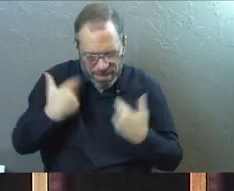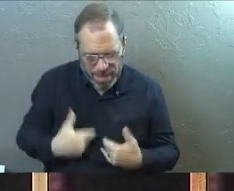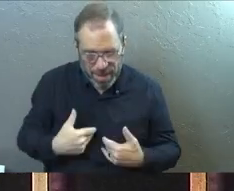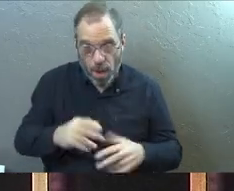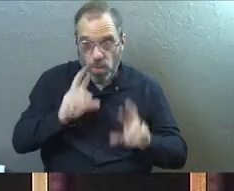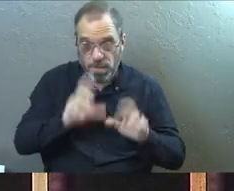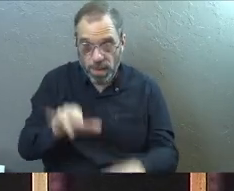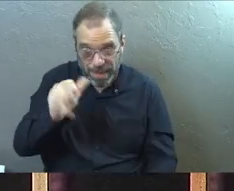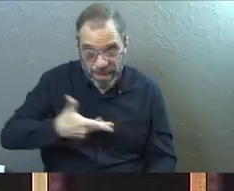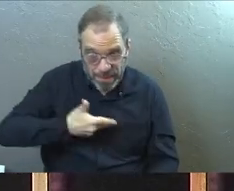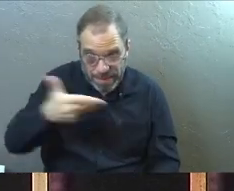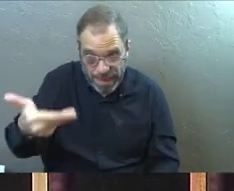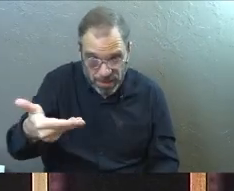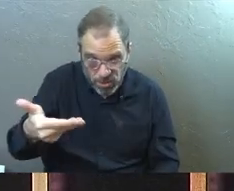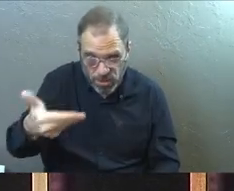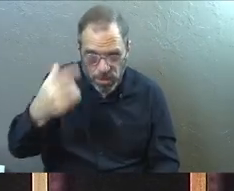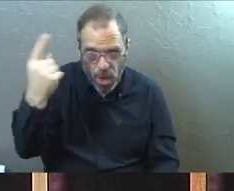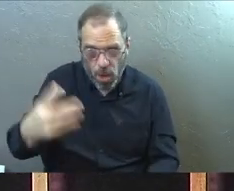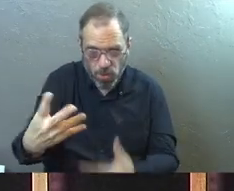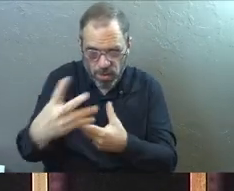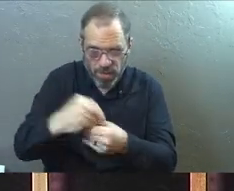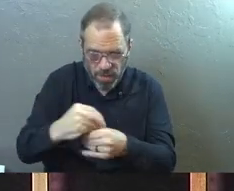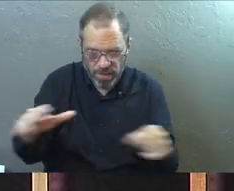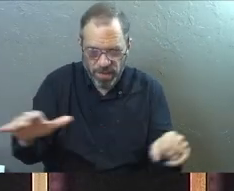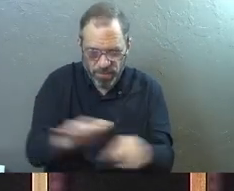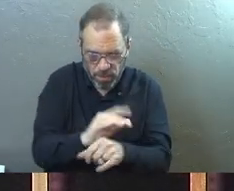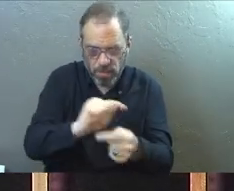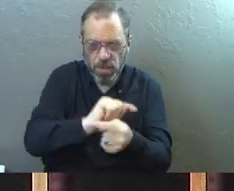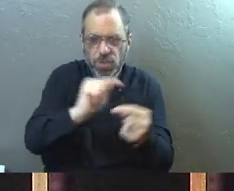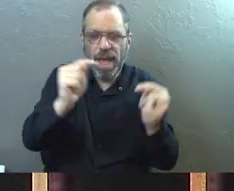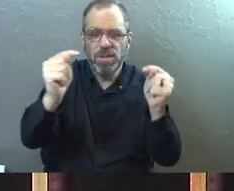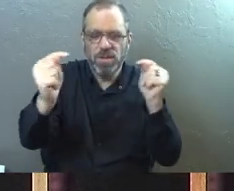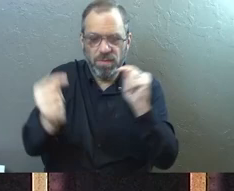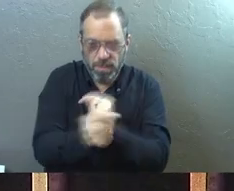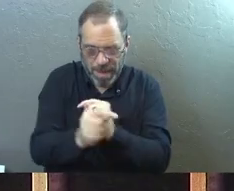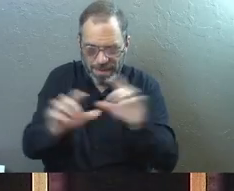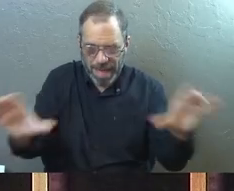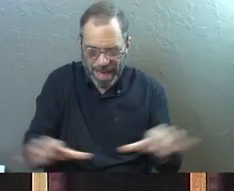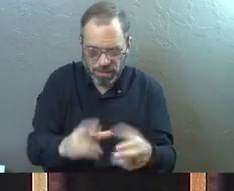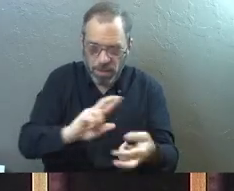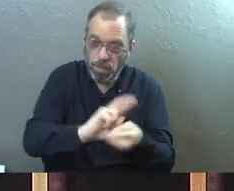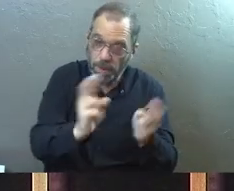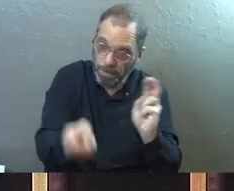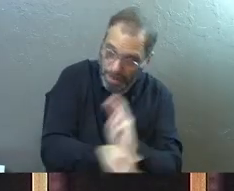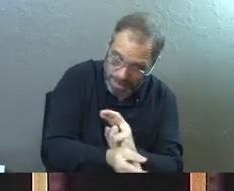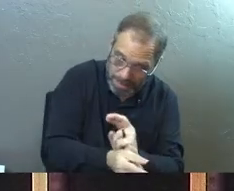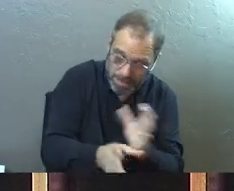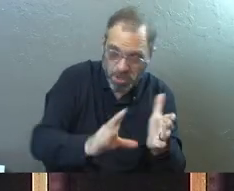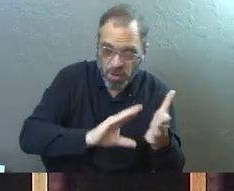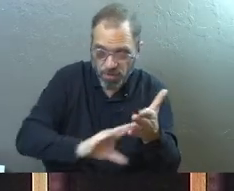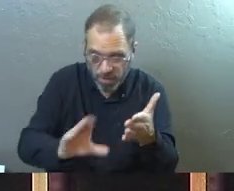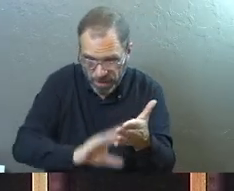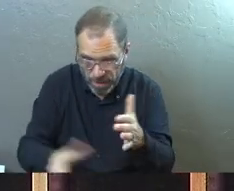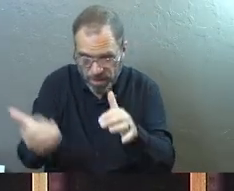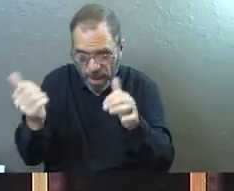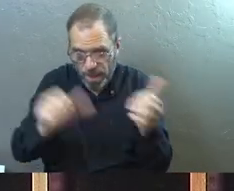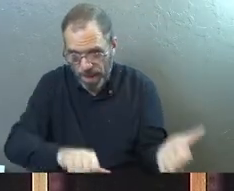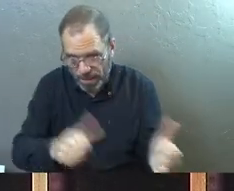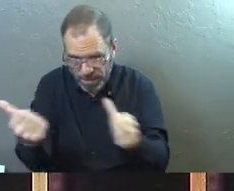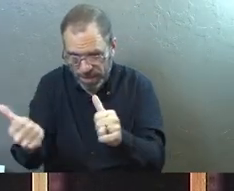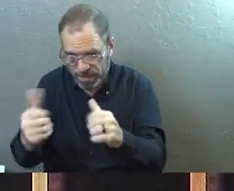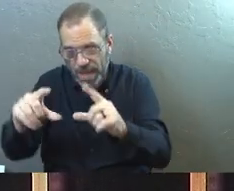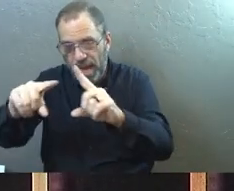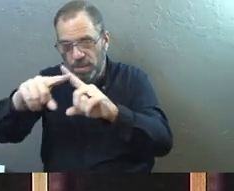but responding to that invitation always involves the complete transformation which is acted out in repentance, forgiveness, baptism